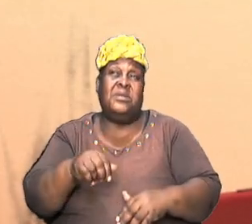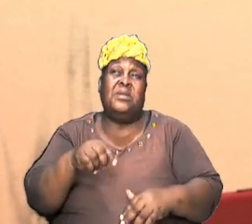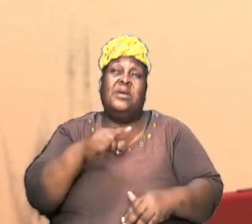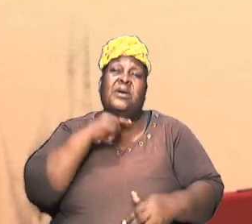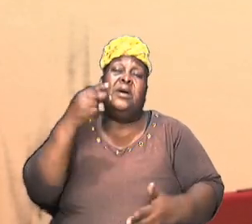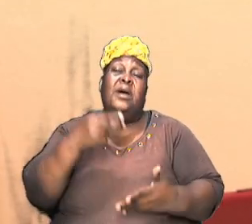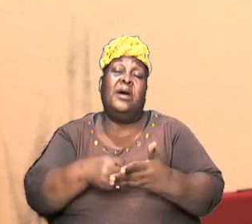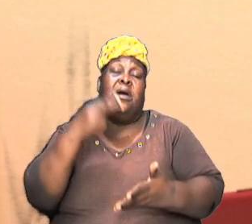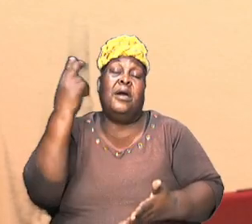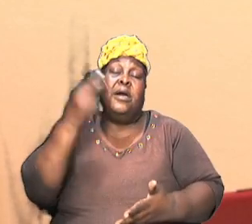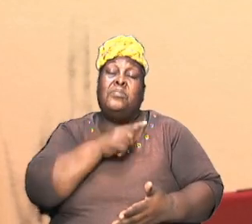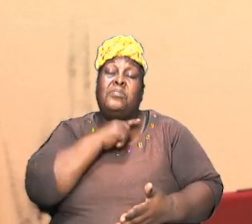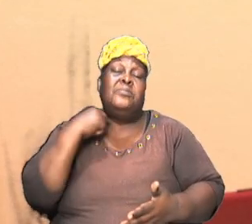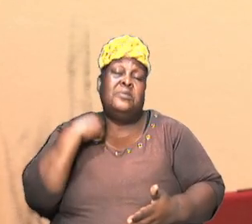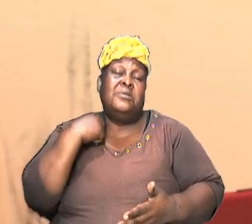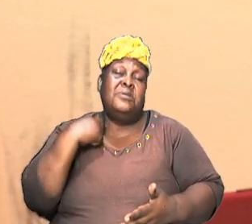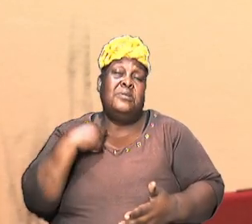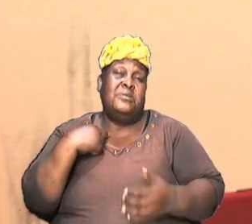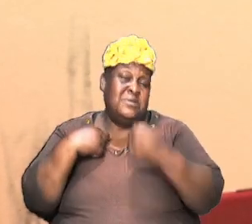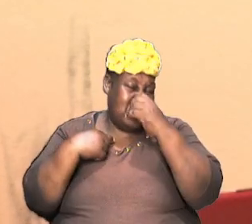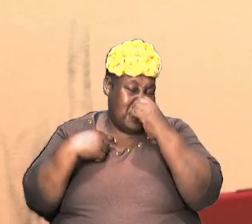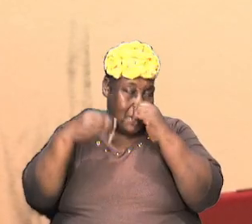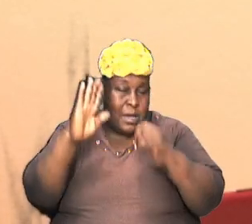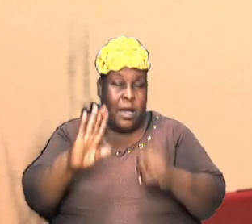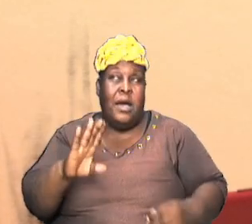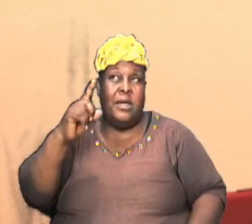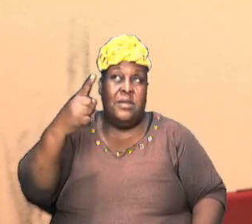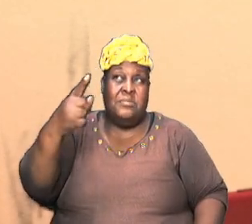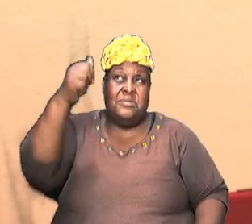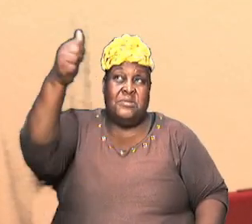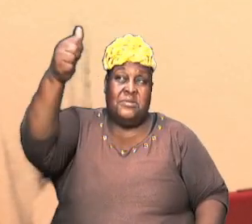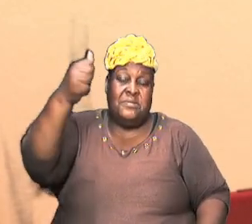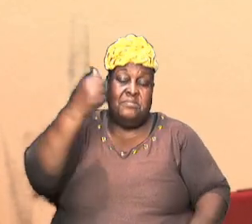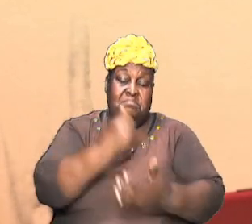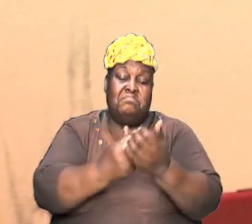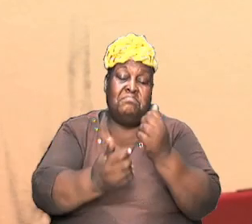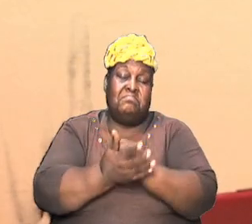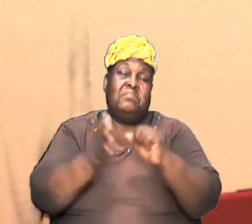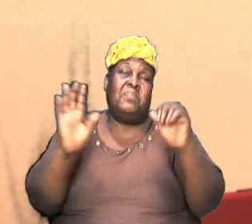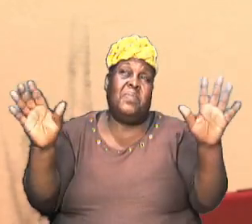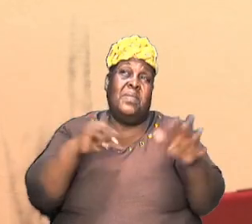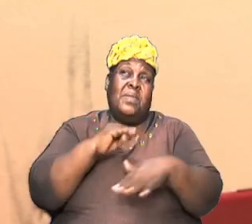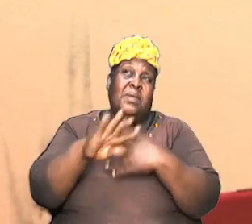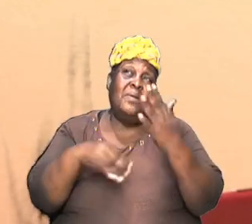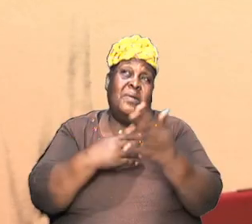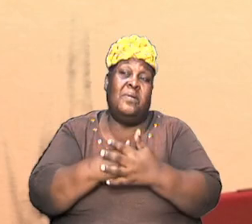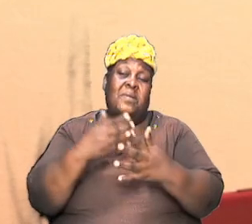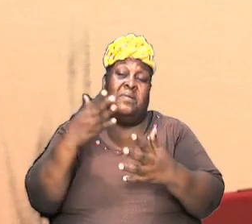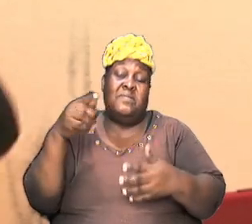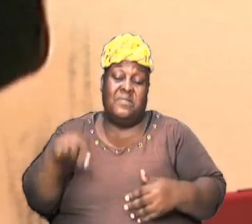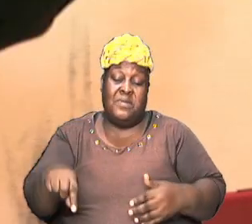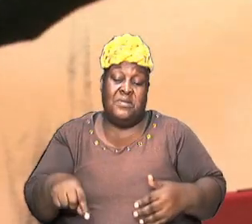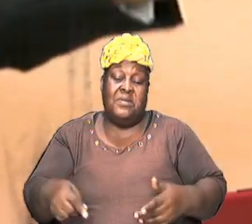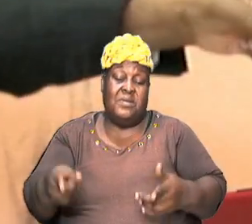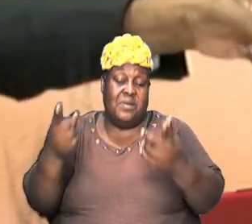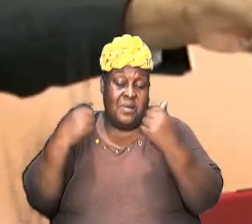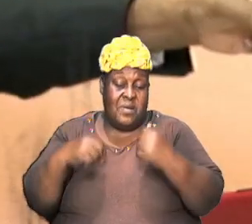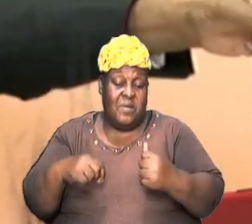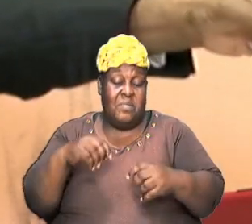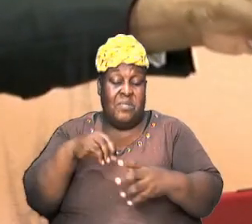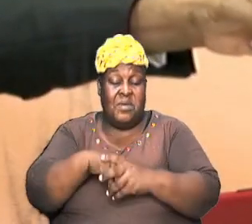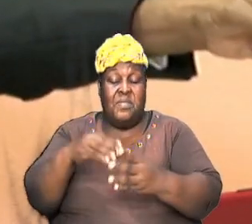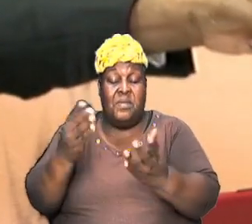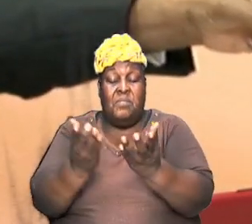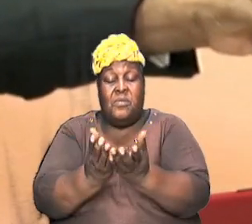and the high priest and the sacrifice and all of this has come about in the book of